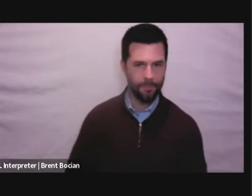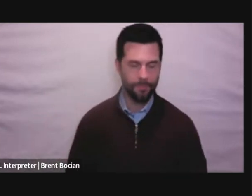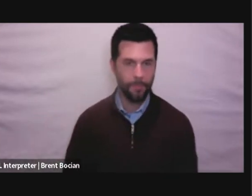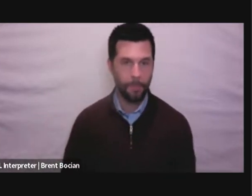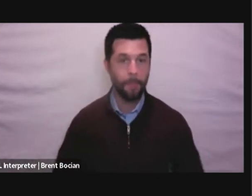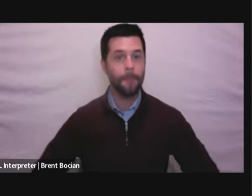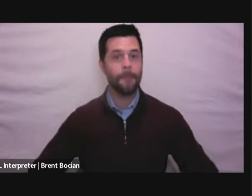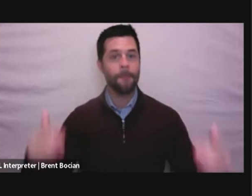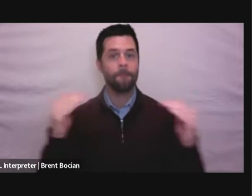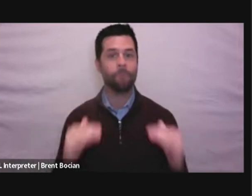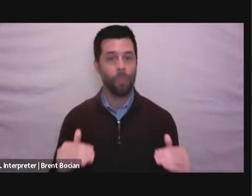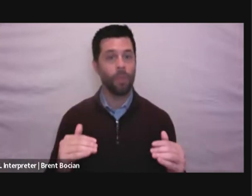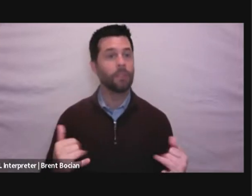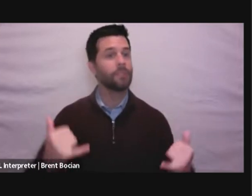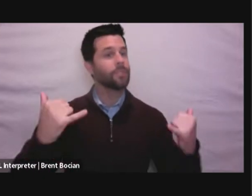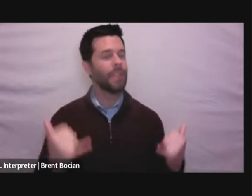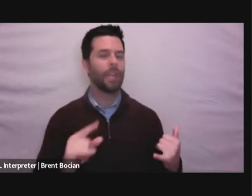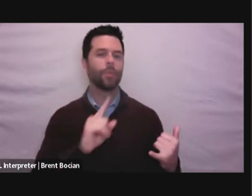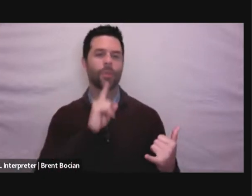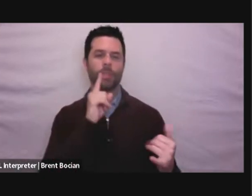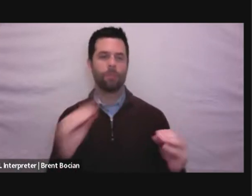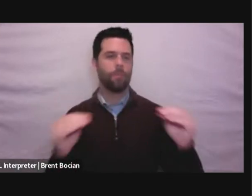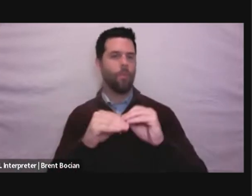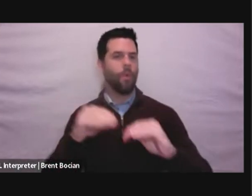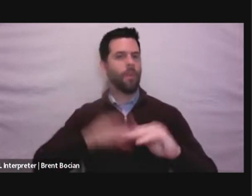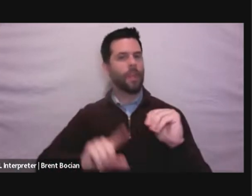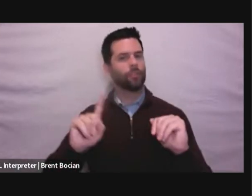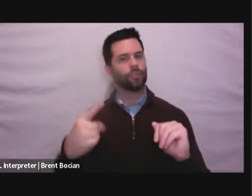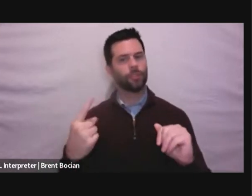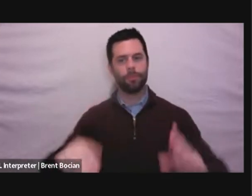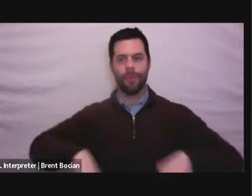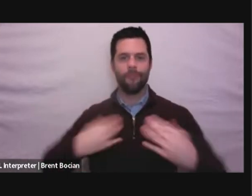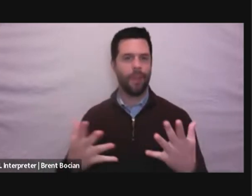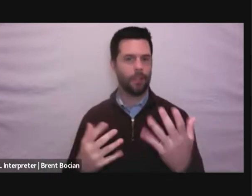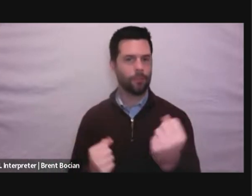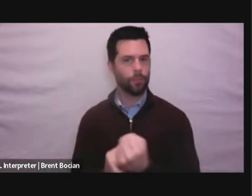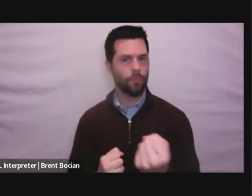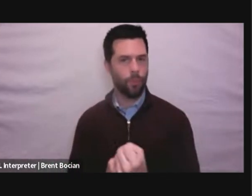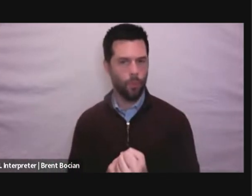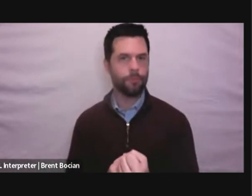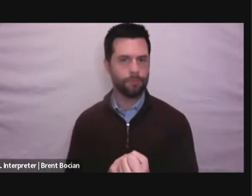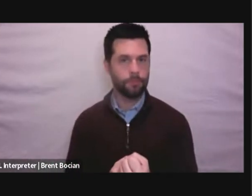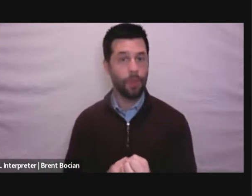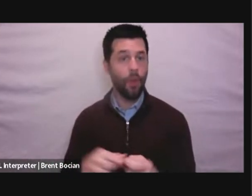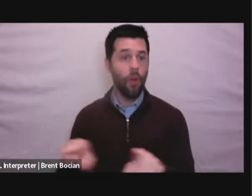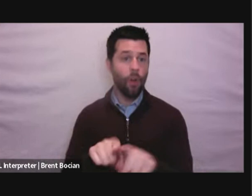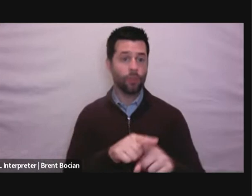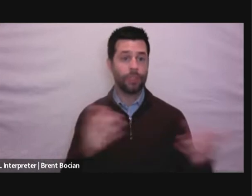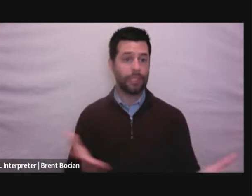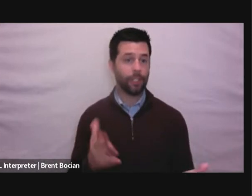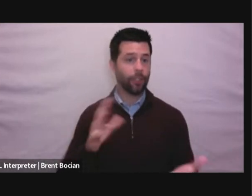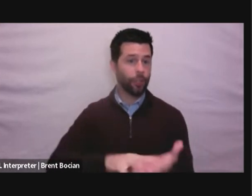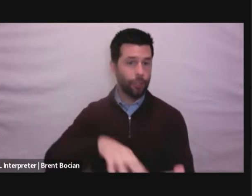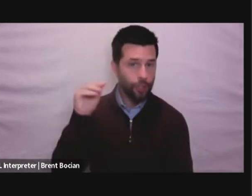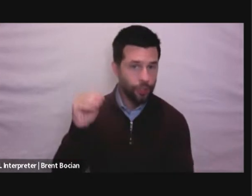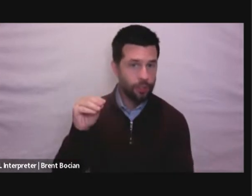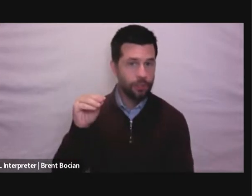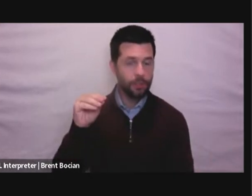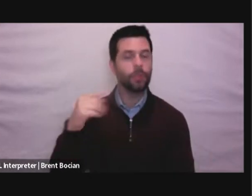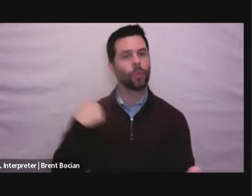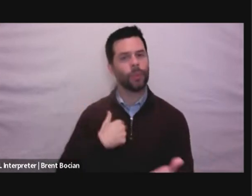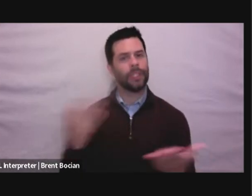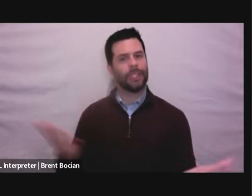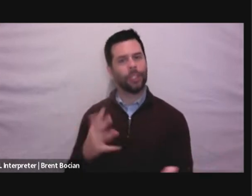Today, though, is more than just providing support. We're also here to learn. We're here to learn from